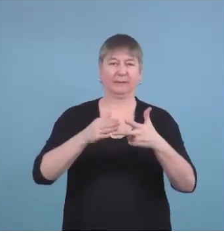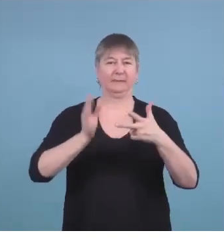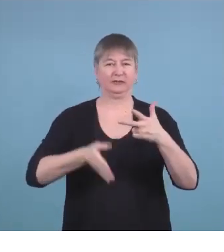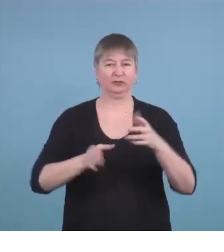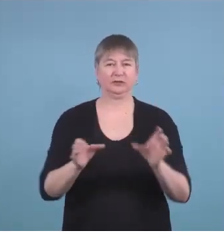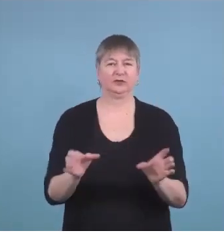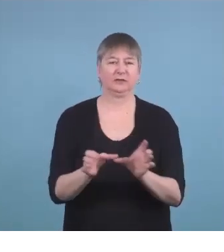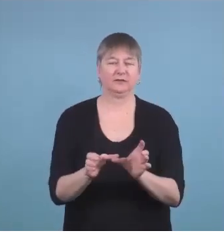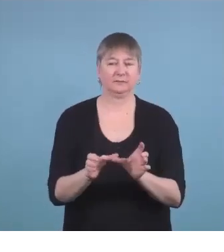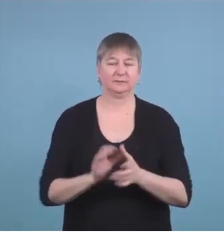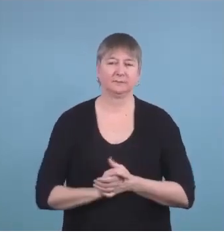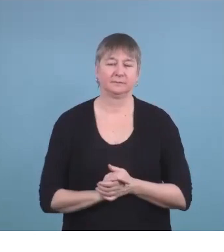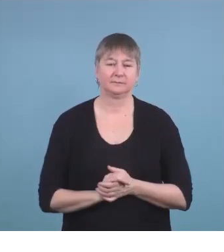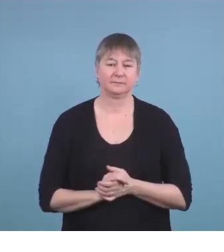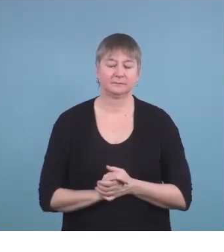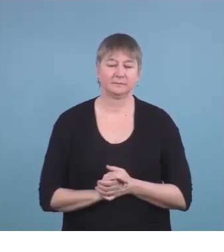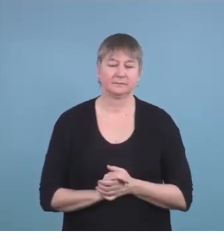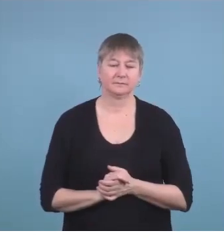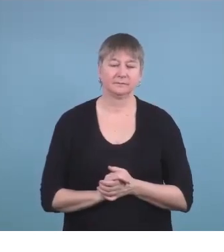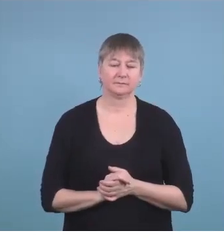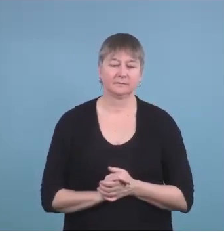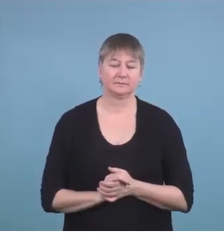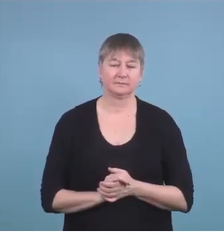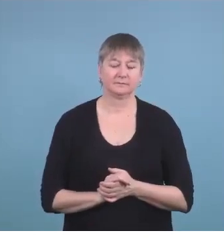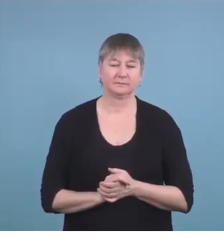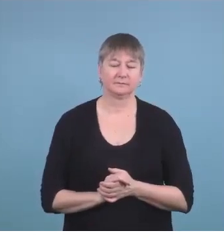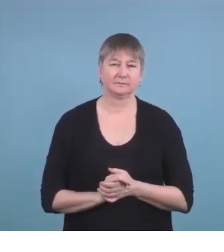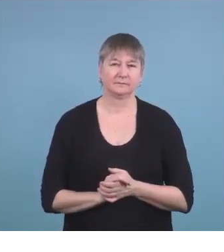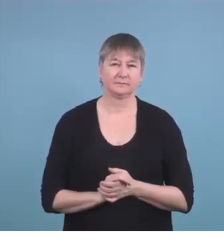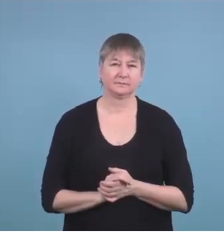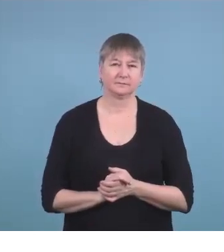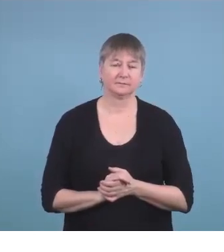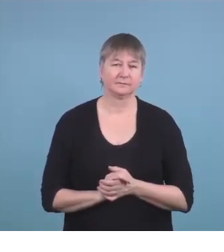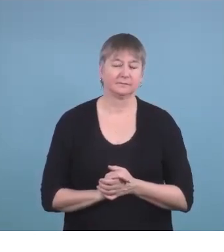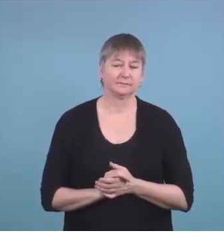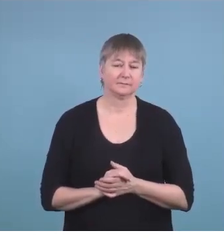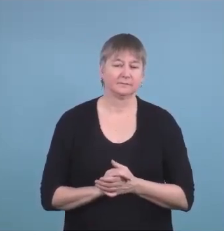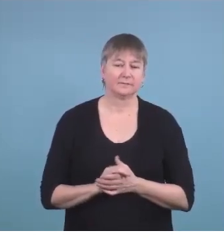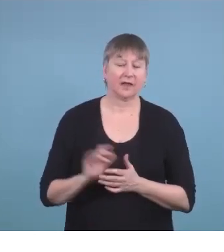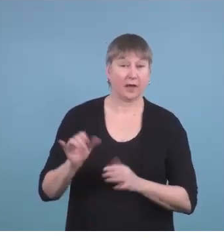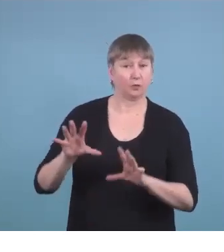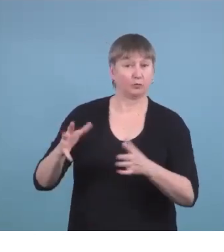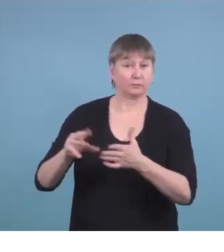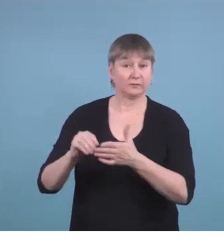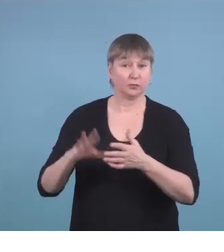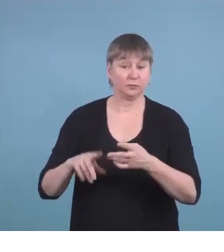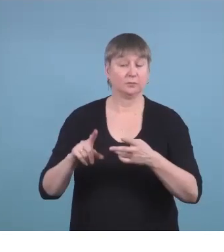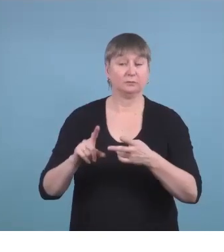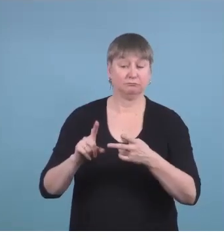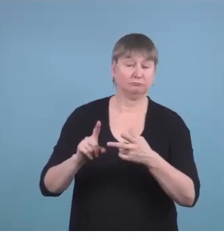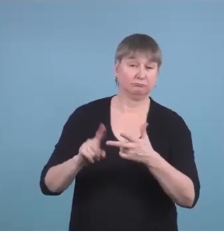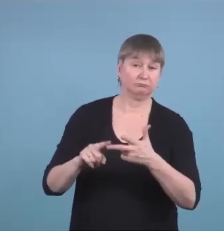always what is described by Alberta